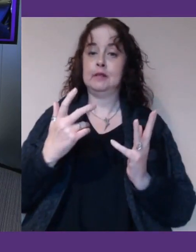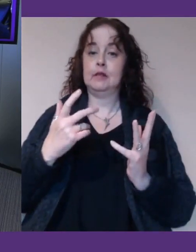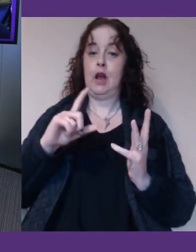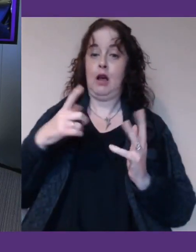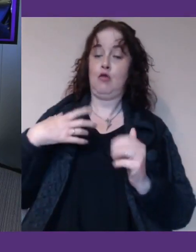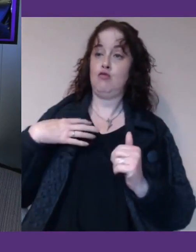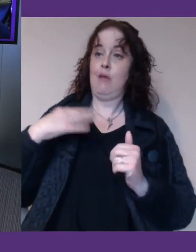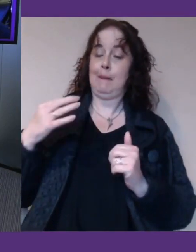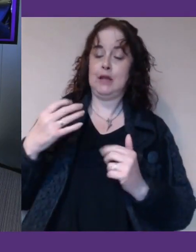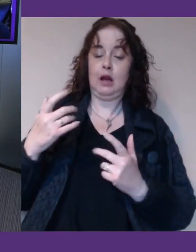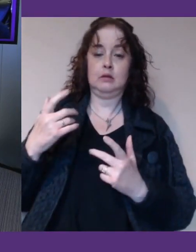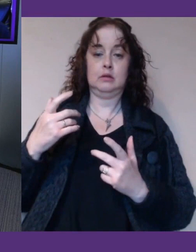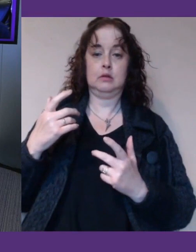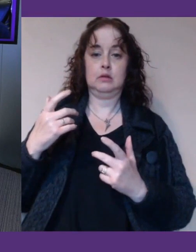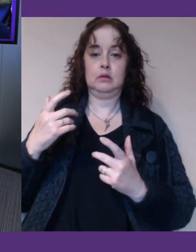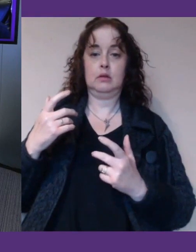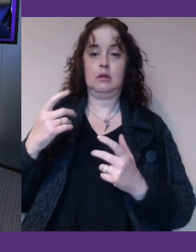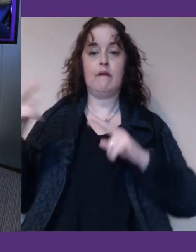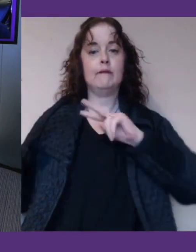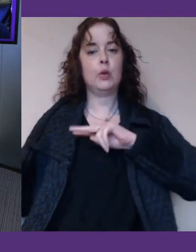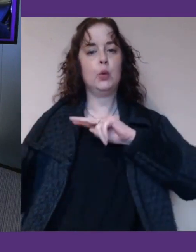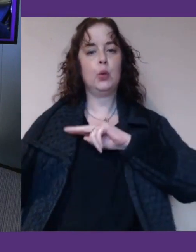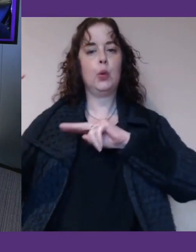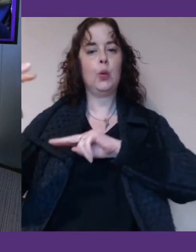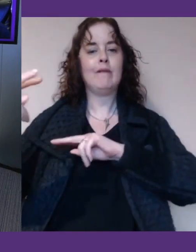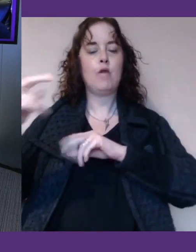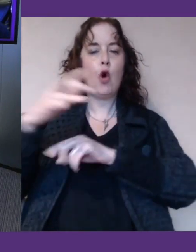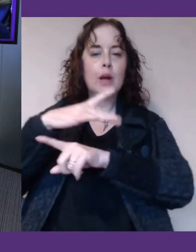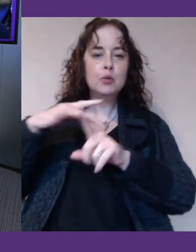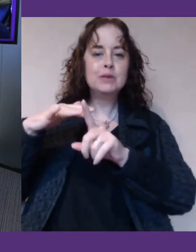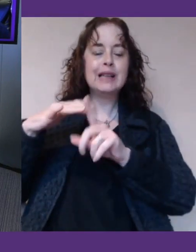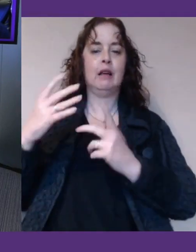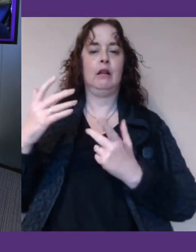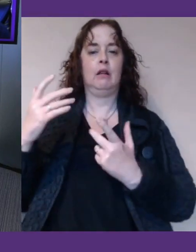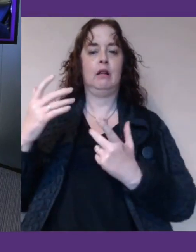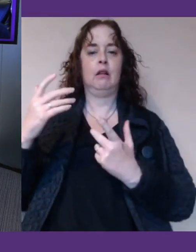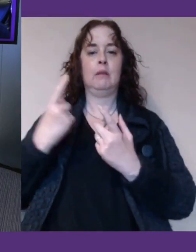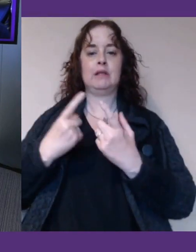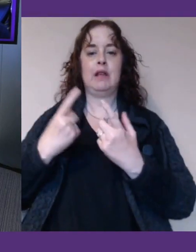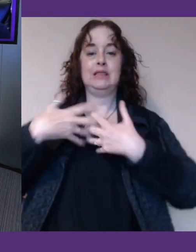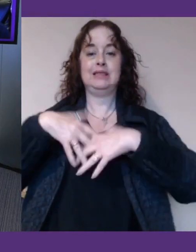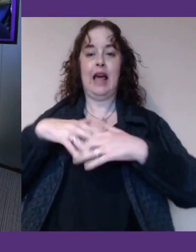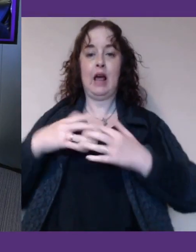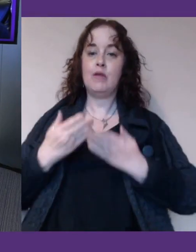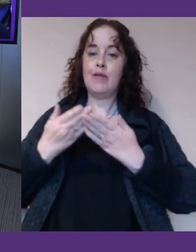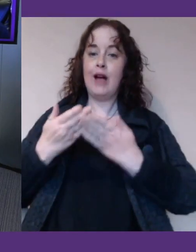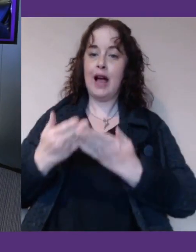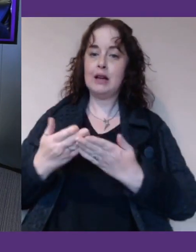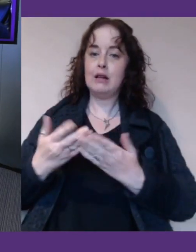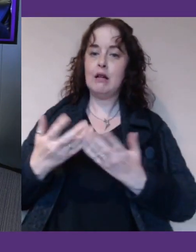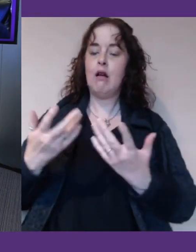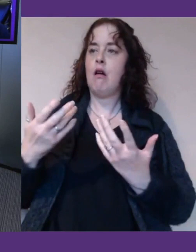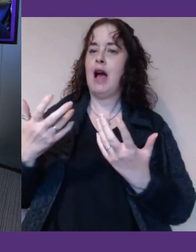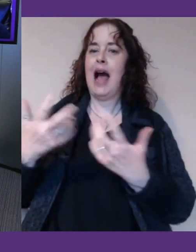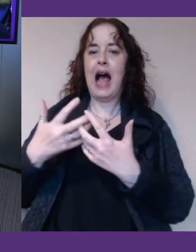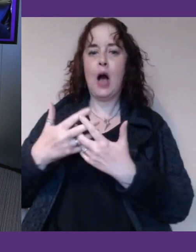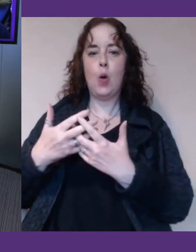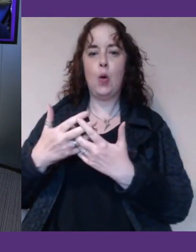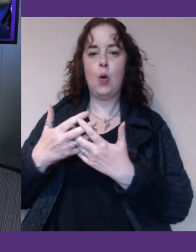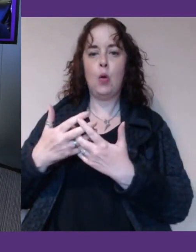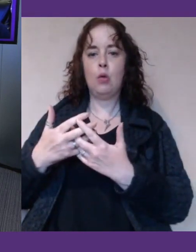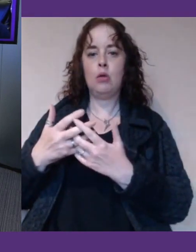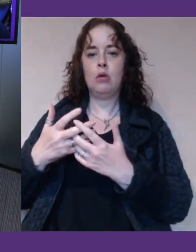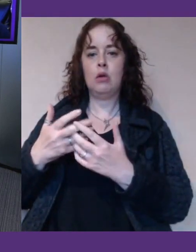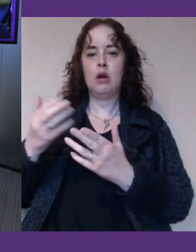point of view from a particular community, or whether it's because I'm a tech provider and thinking about how I can access a market if that's the particular